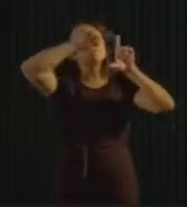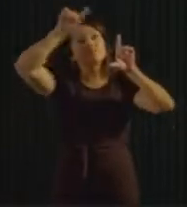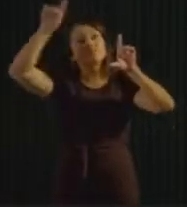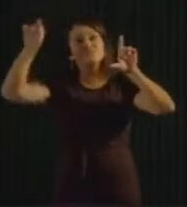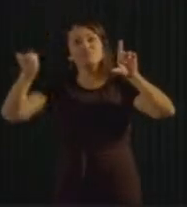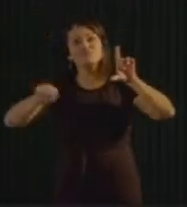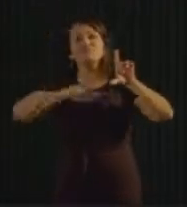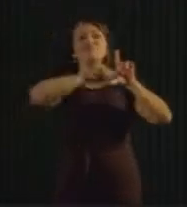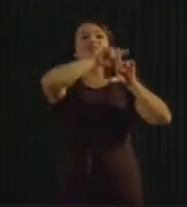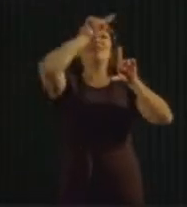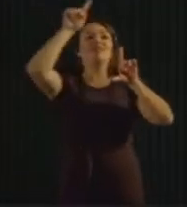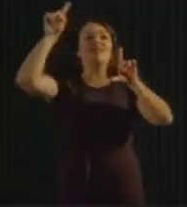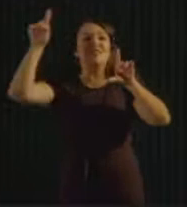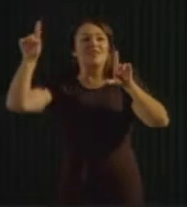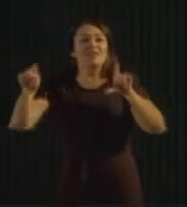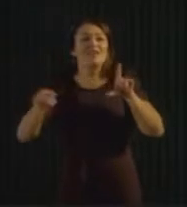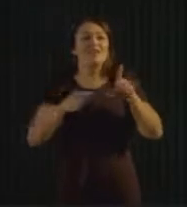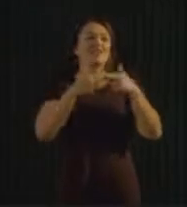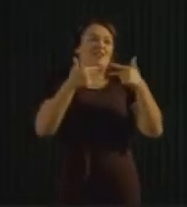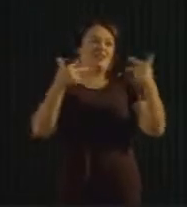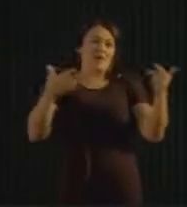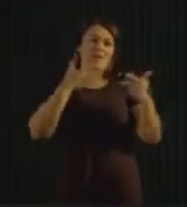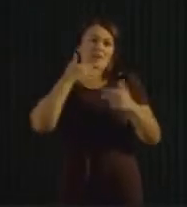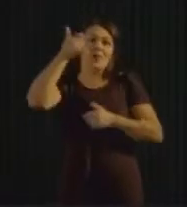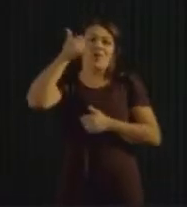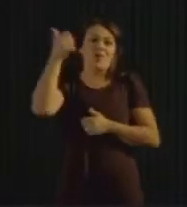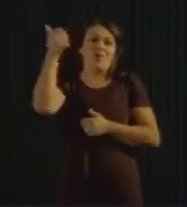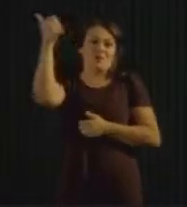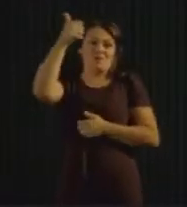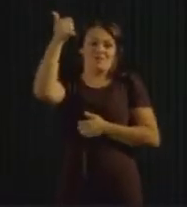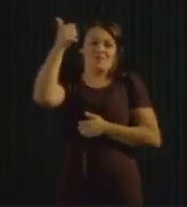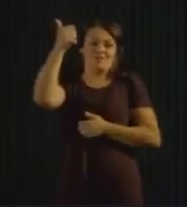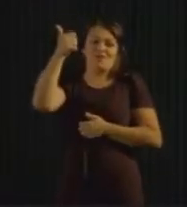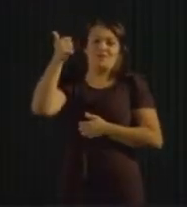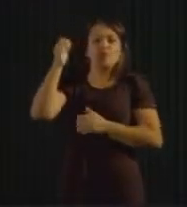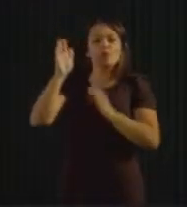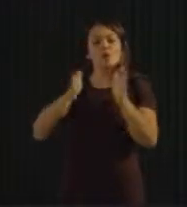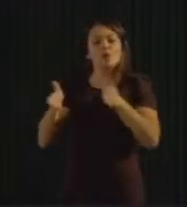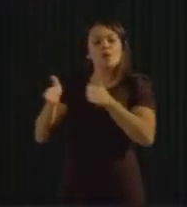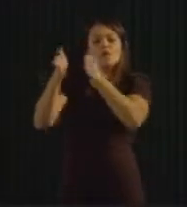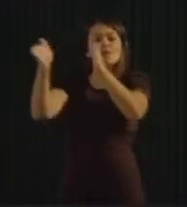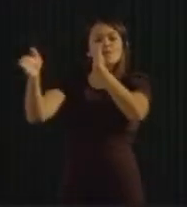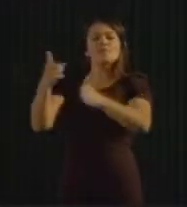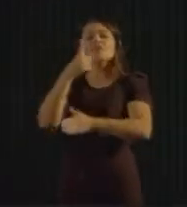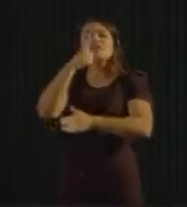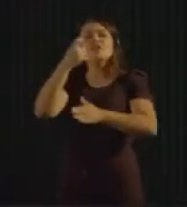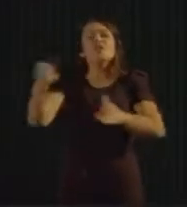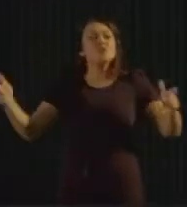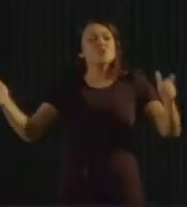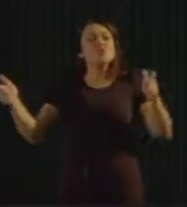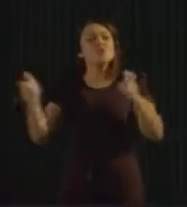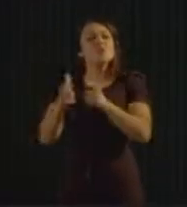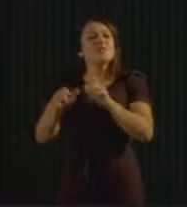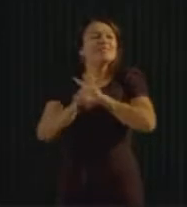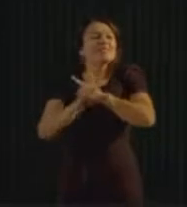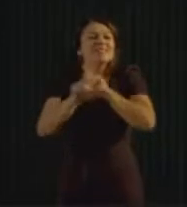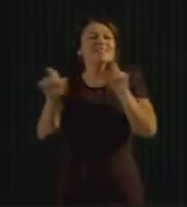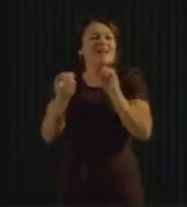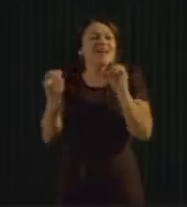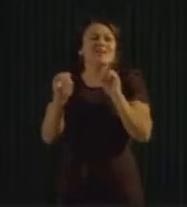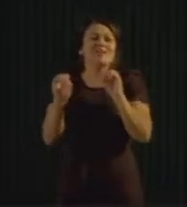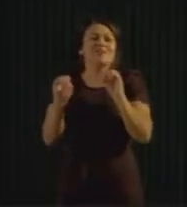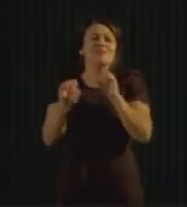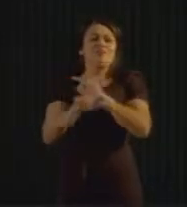So, on the way to zero waste, we are working towards zero waste. And we are also adopt a commitment to